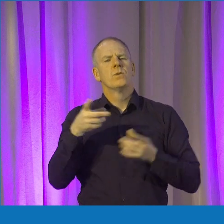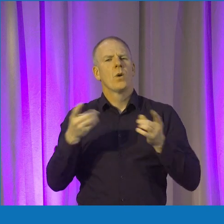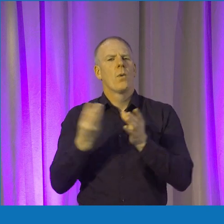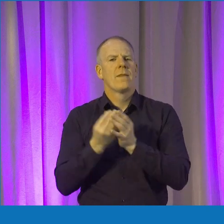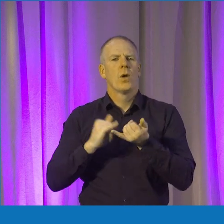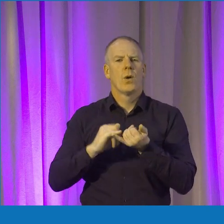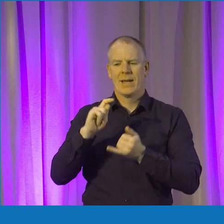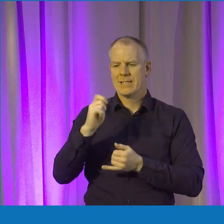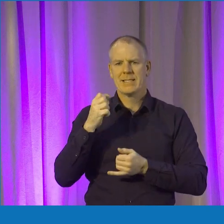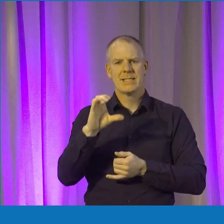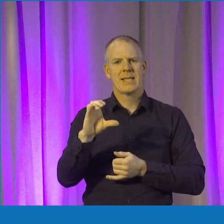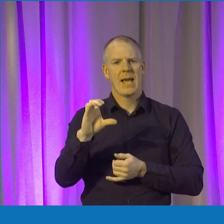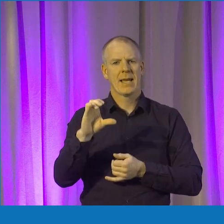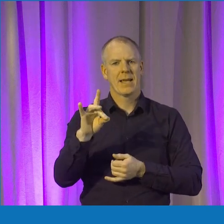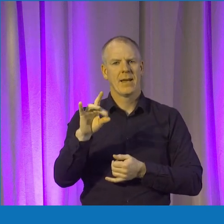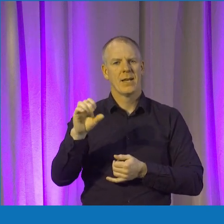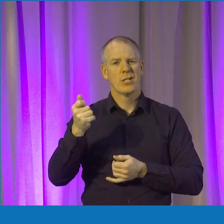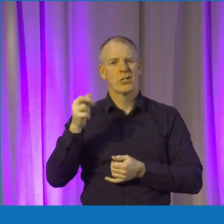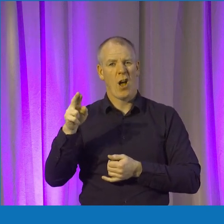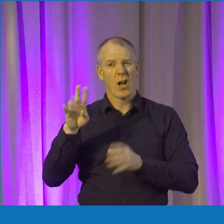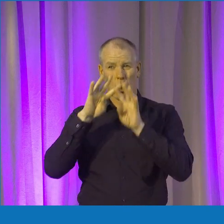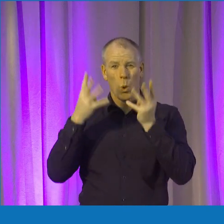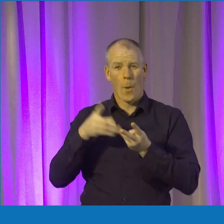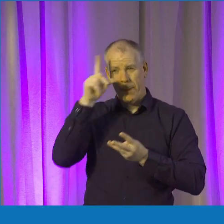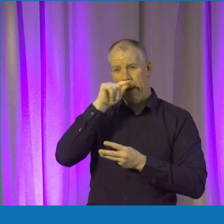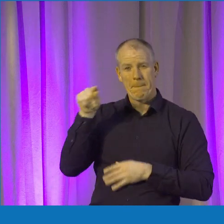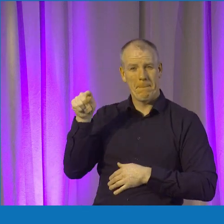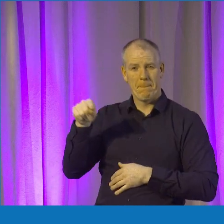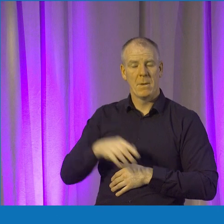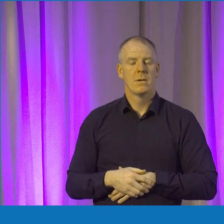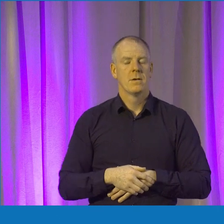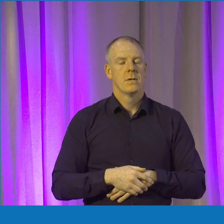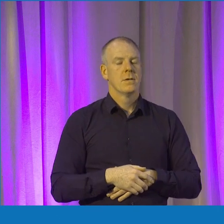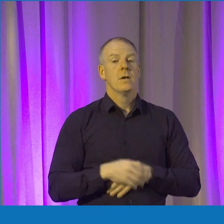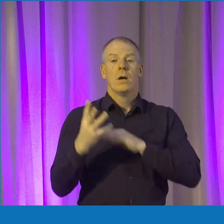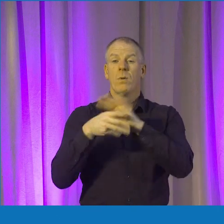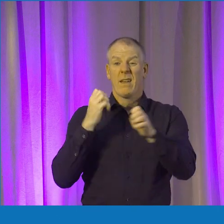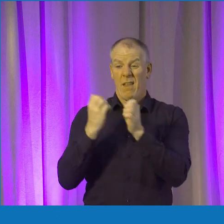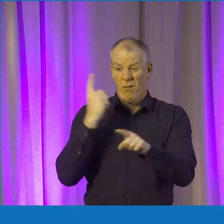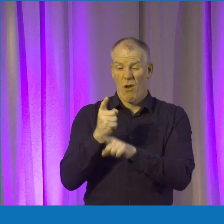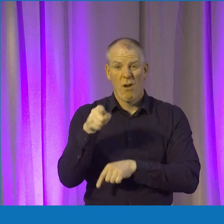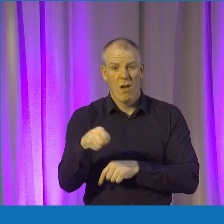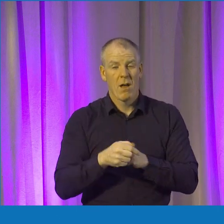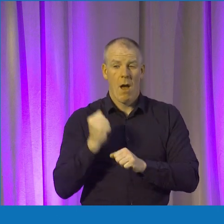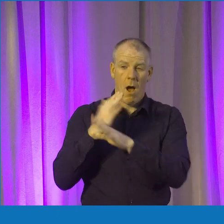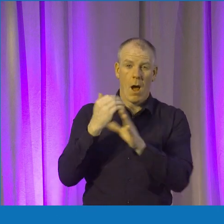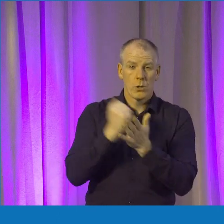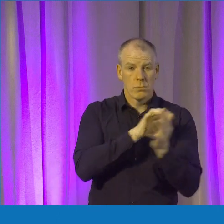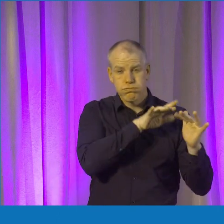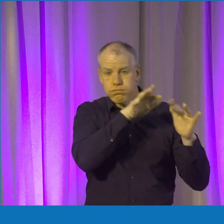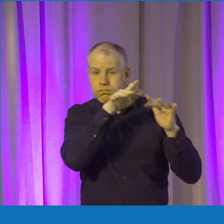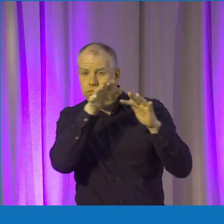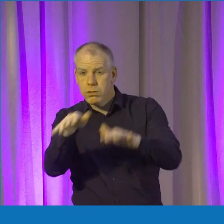collaboration with Techstars, who are a global name, global brand. At the weekend, all 100 students, they